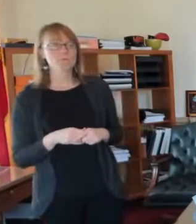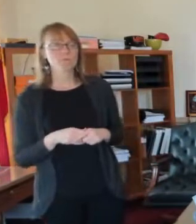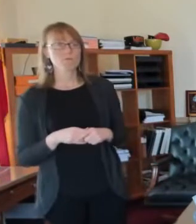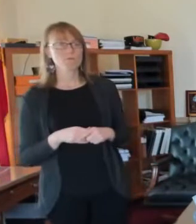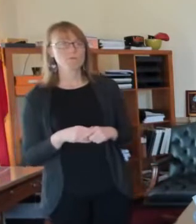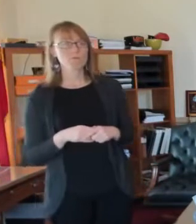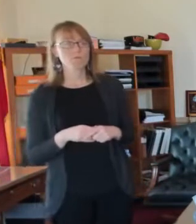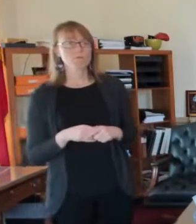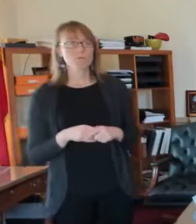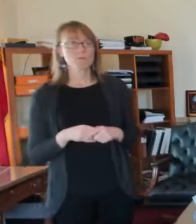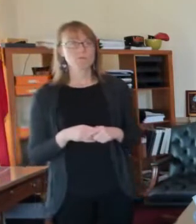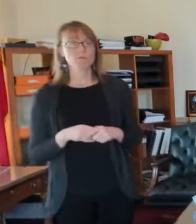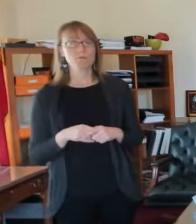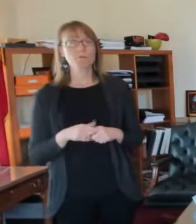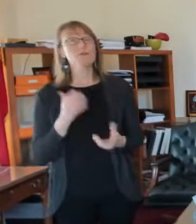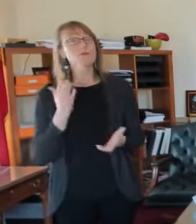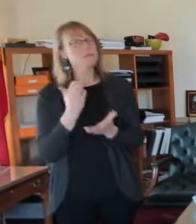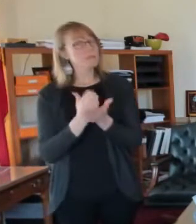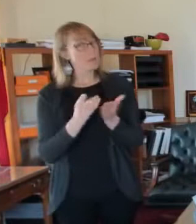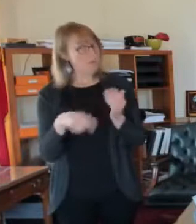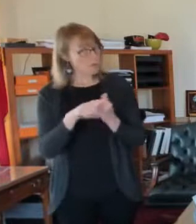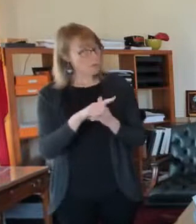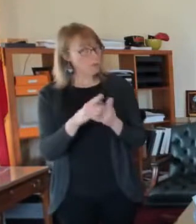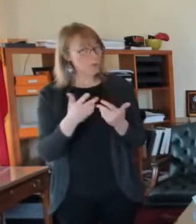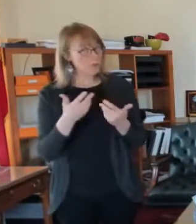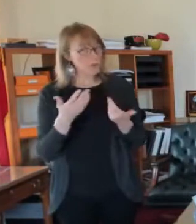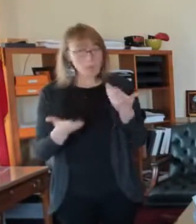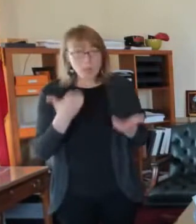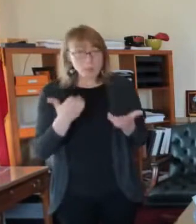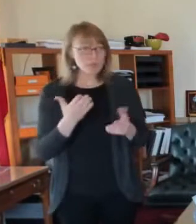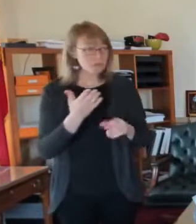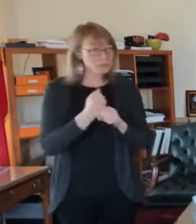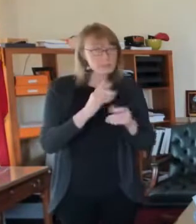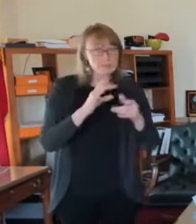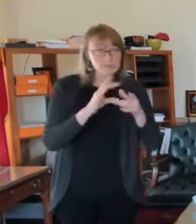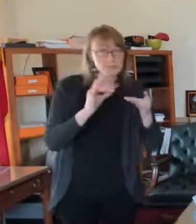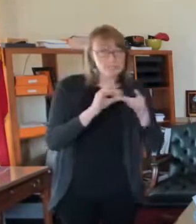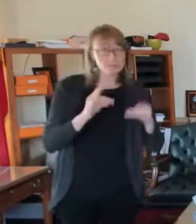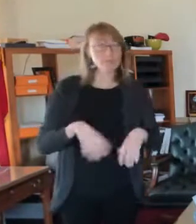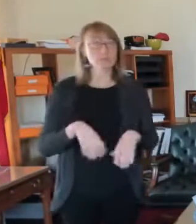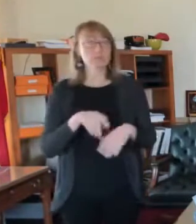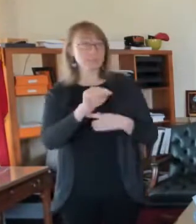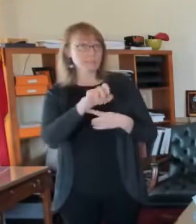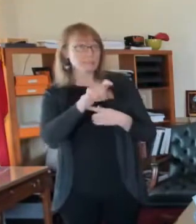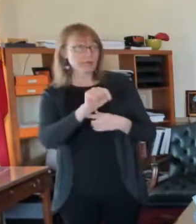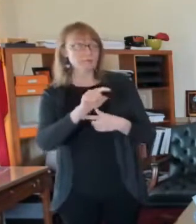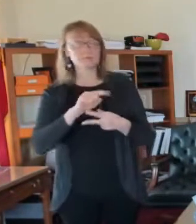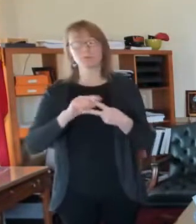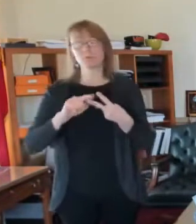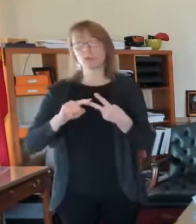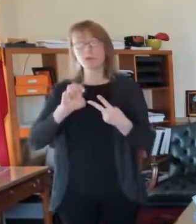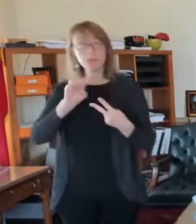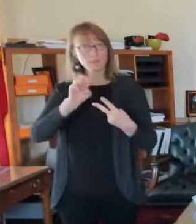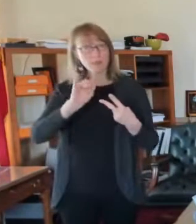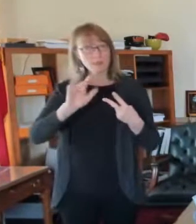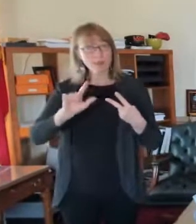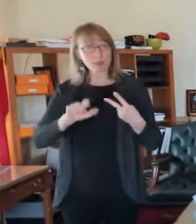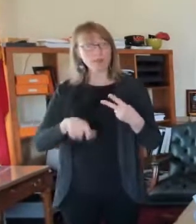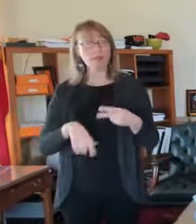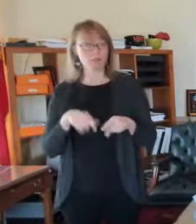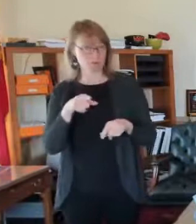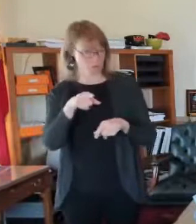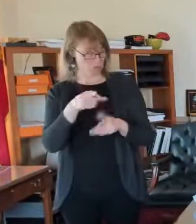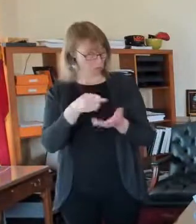or a text message. If you signed up on our registration list, which has close to 60,000 people on it by now,